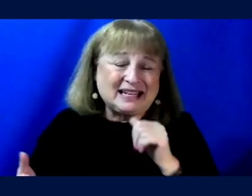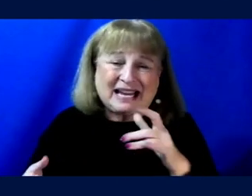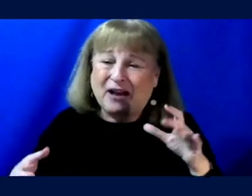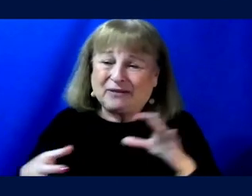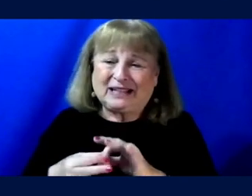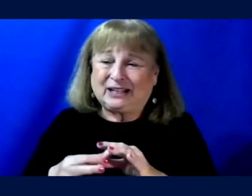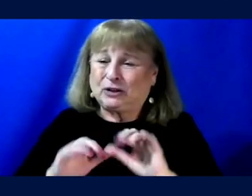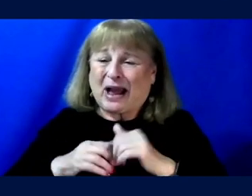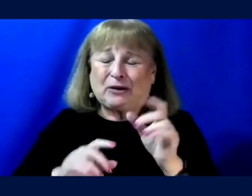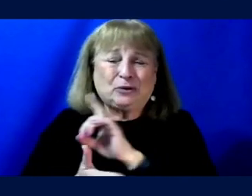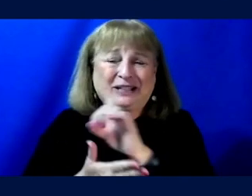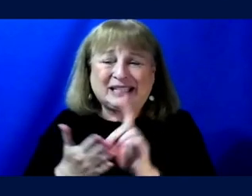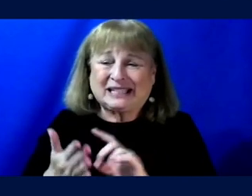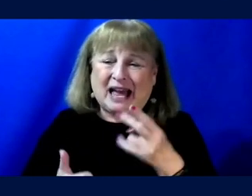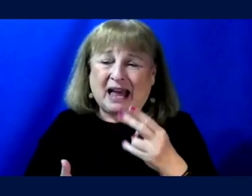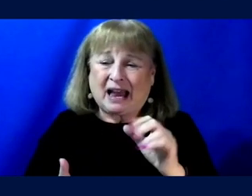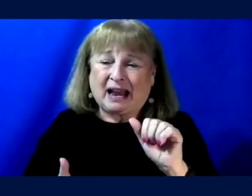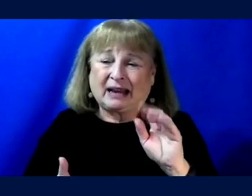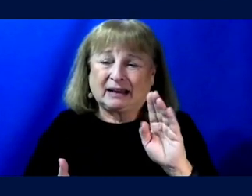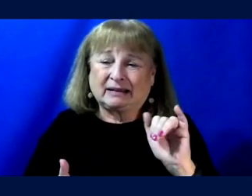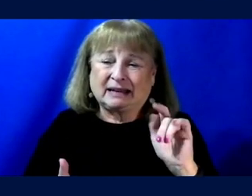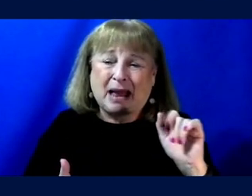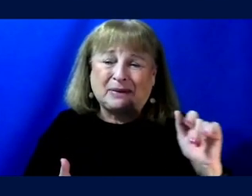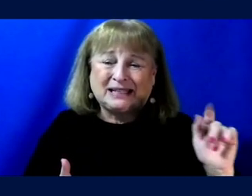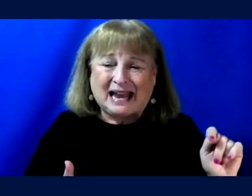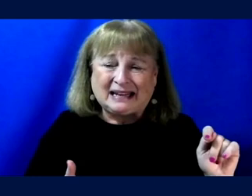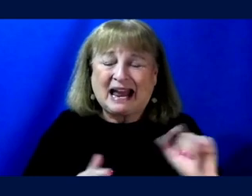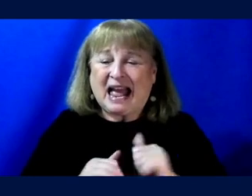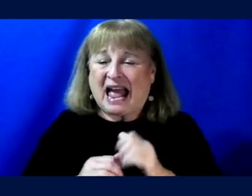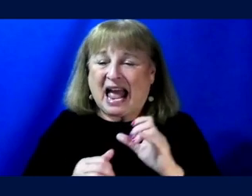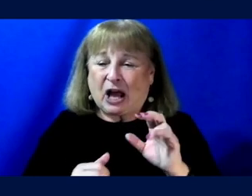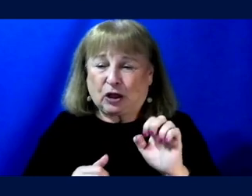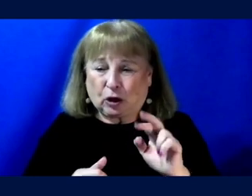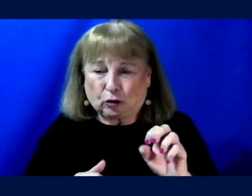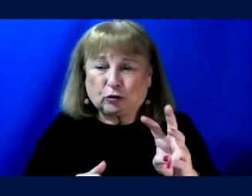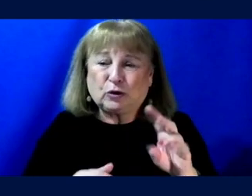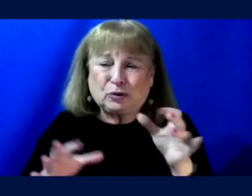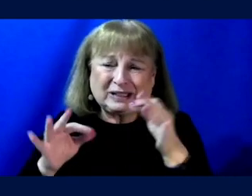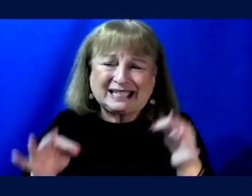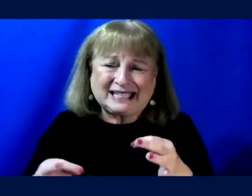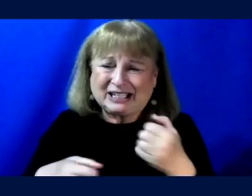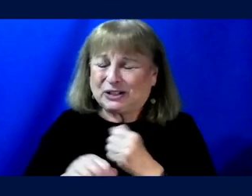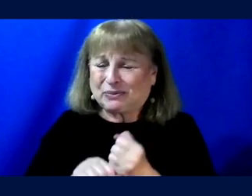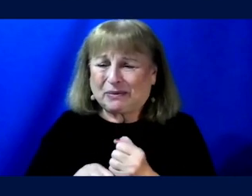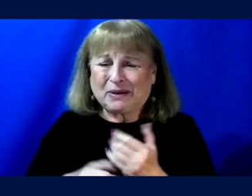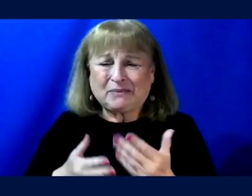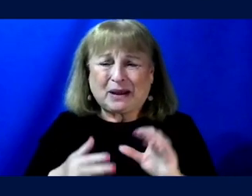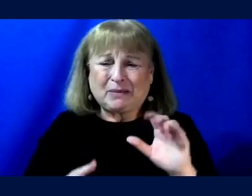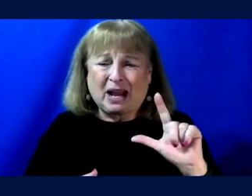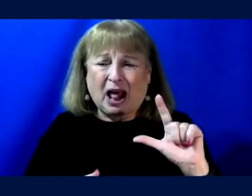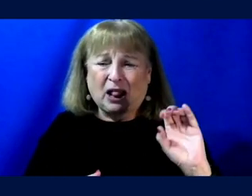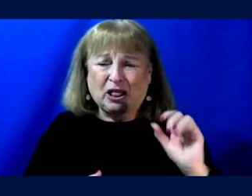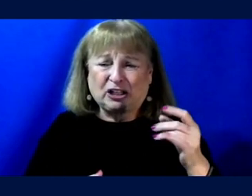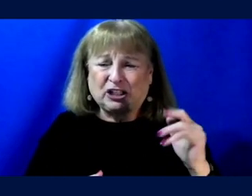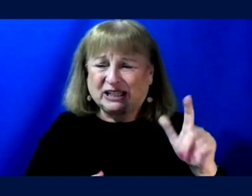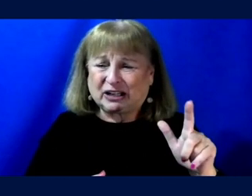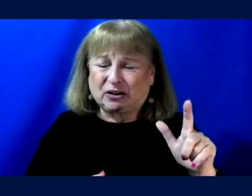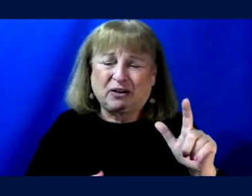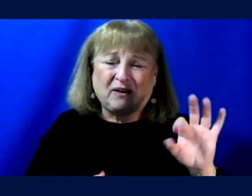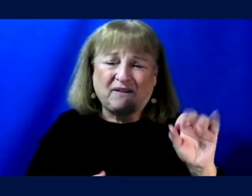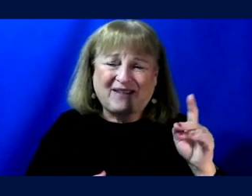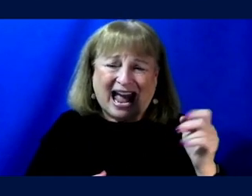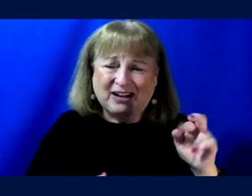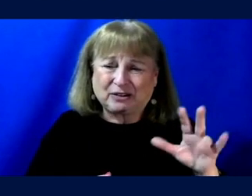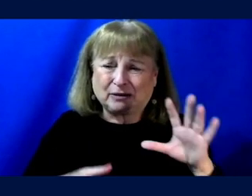design the habitat and all of how the crew decisions were made and all of that. It, it may be a logistical, uh, factor that has